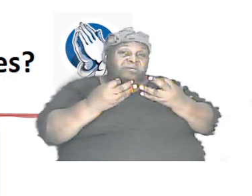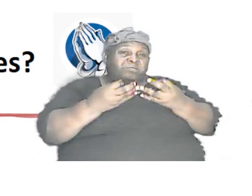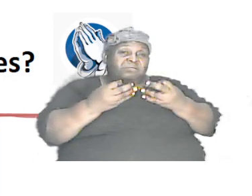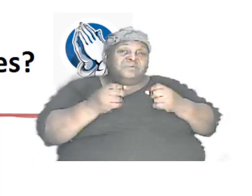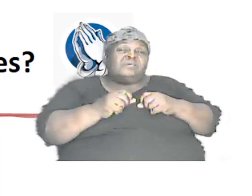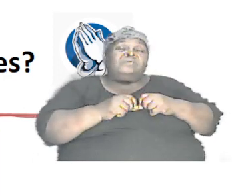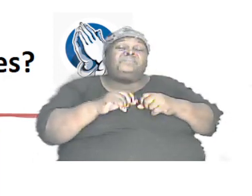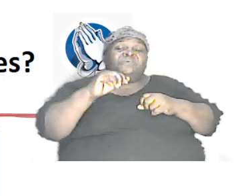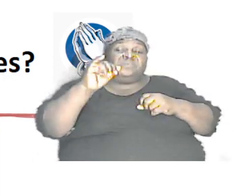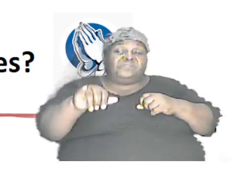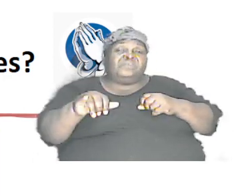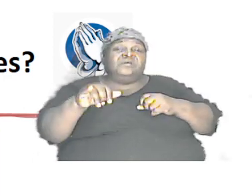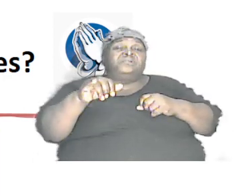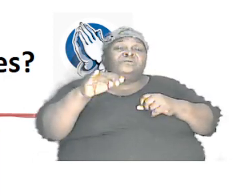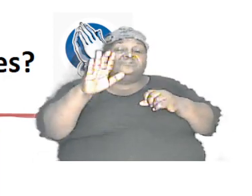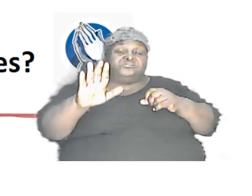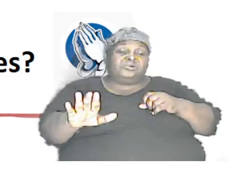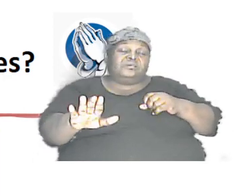that child